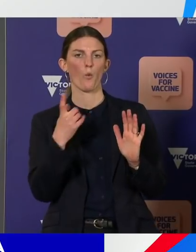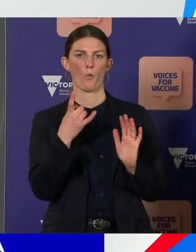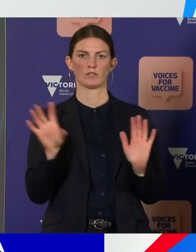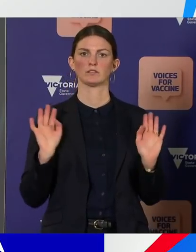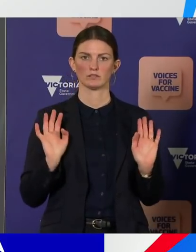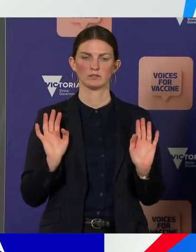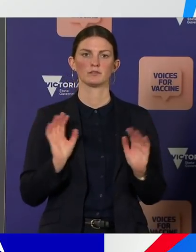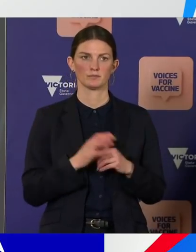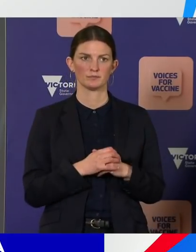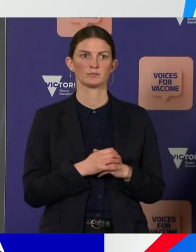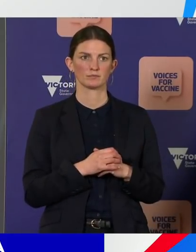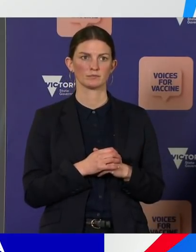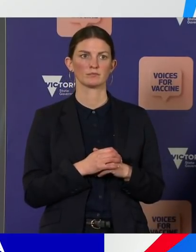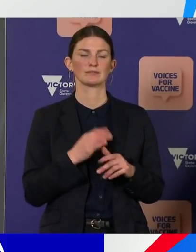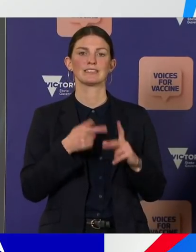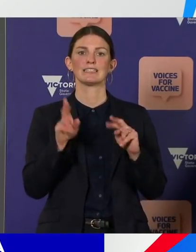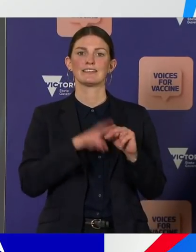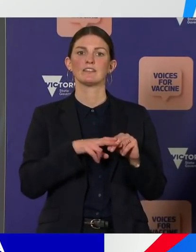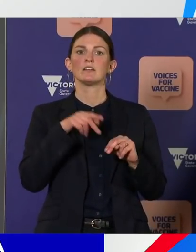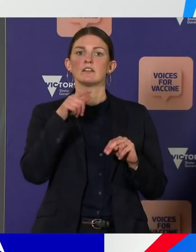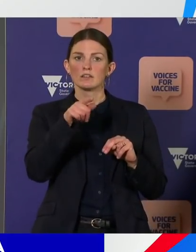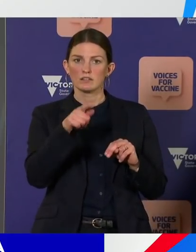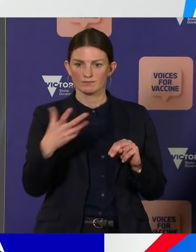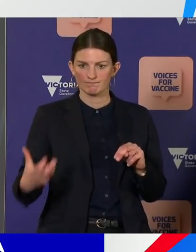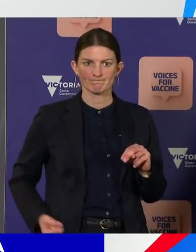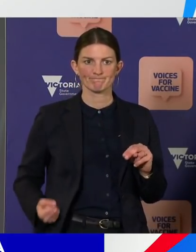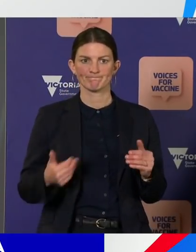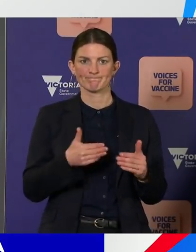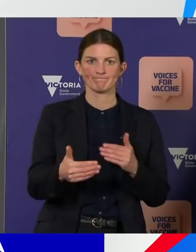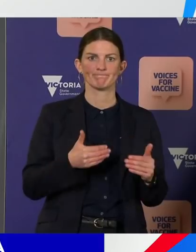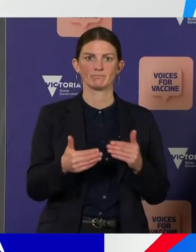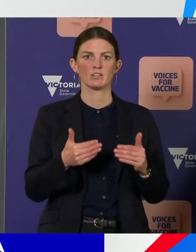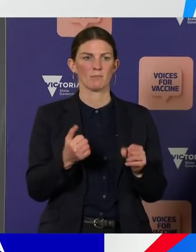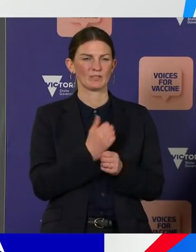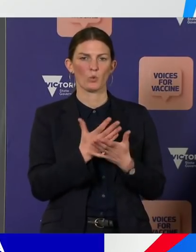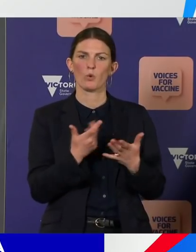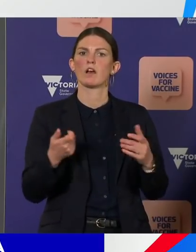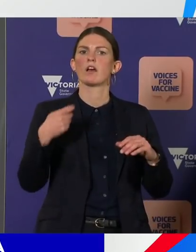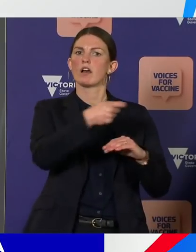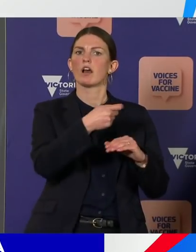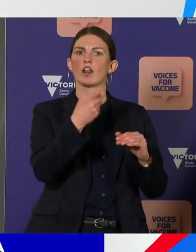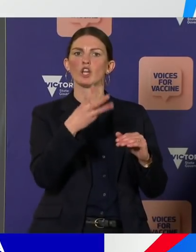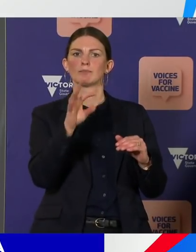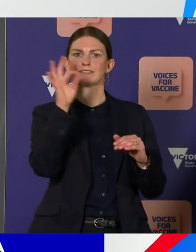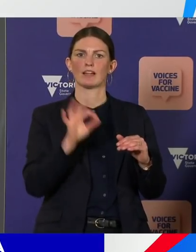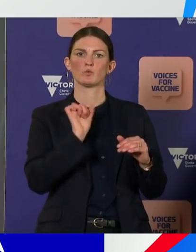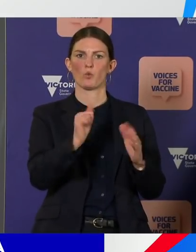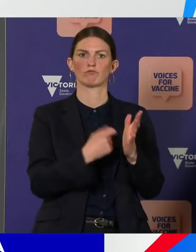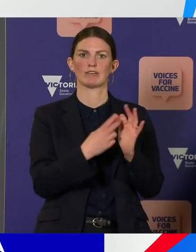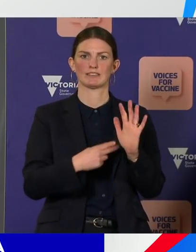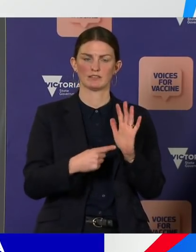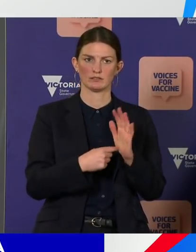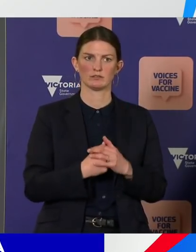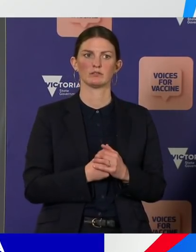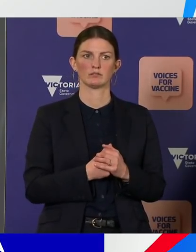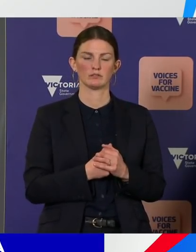of their income in rent to help maintain them in safe and affordable accommodation. Grants